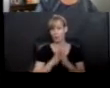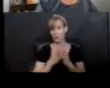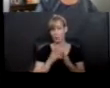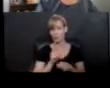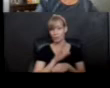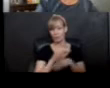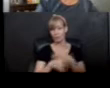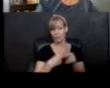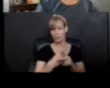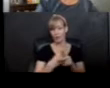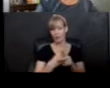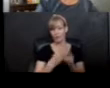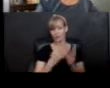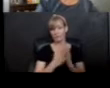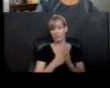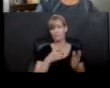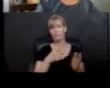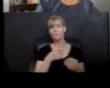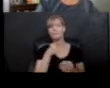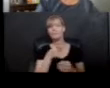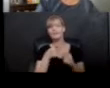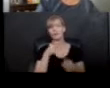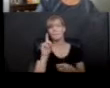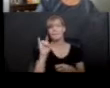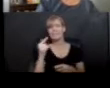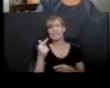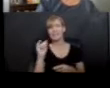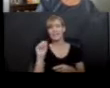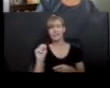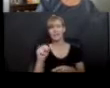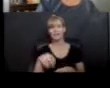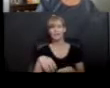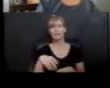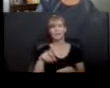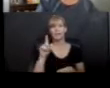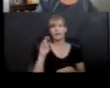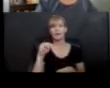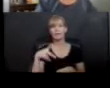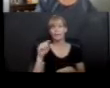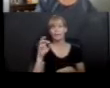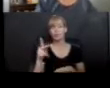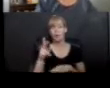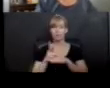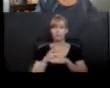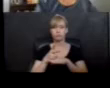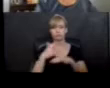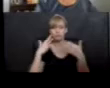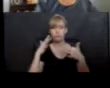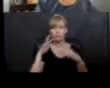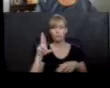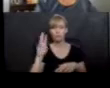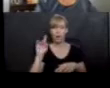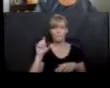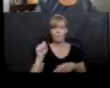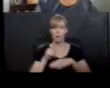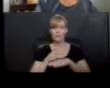that are fun to read. This is from Dig In. Dump truck rumbles down the road. That's kind of onomatopoeia. It's a word